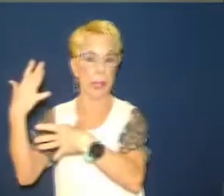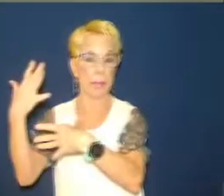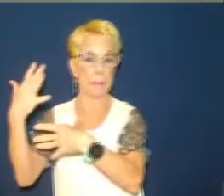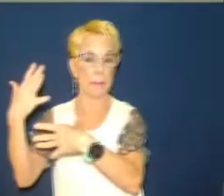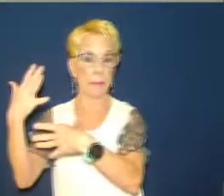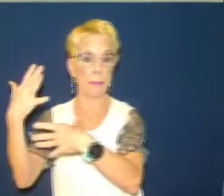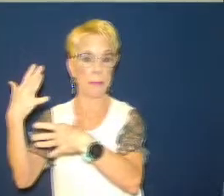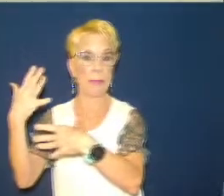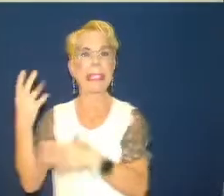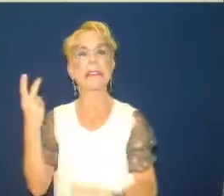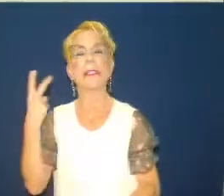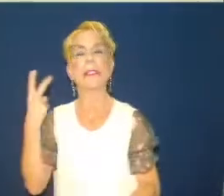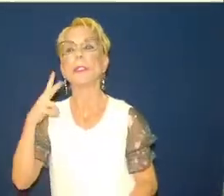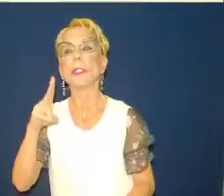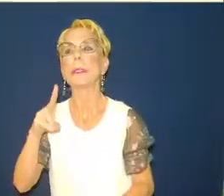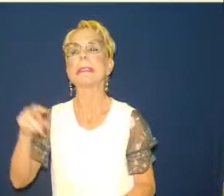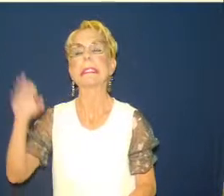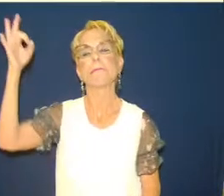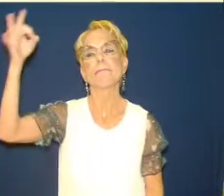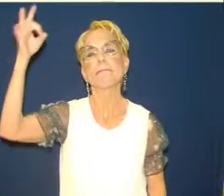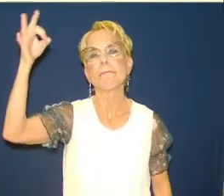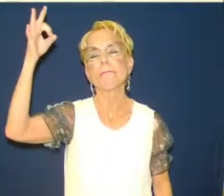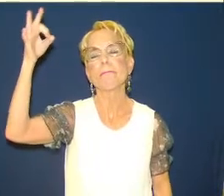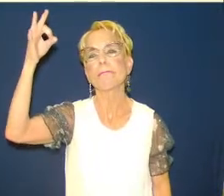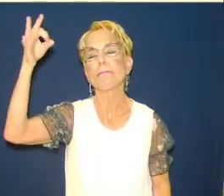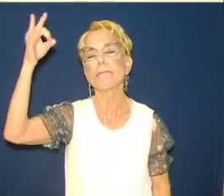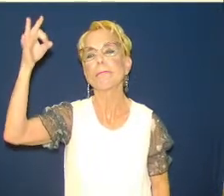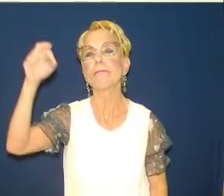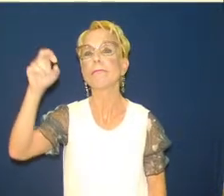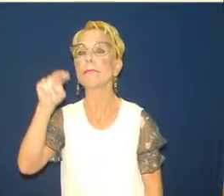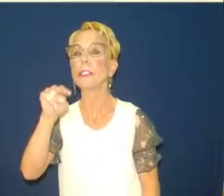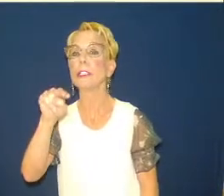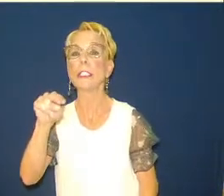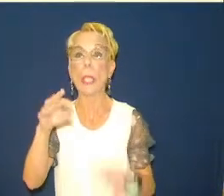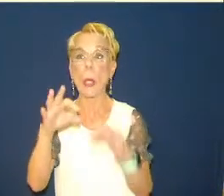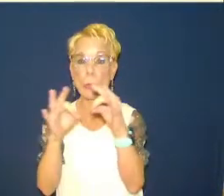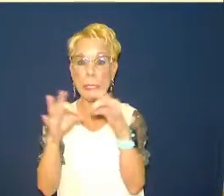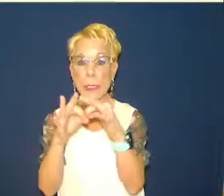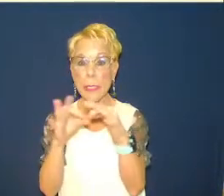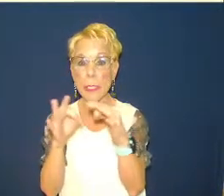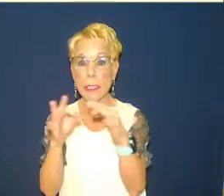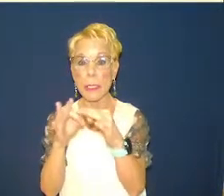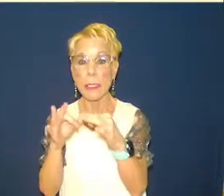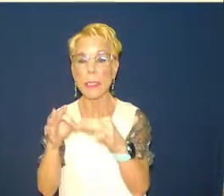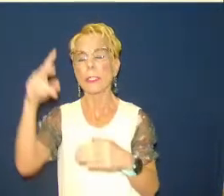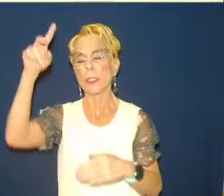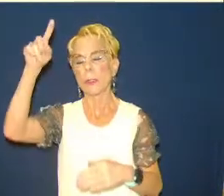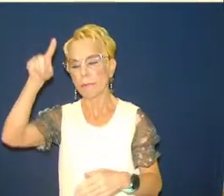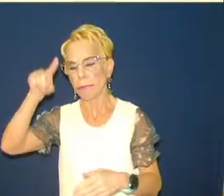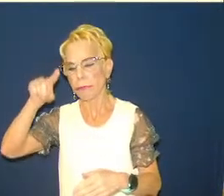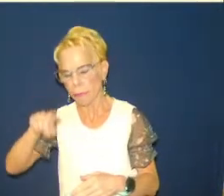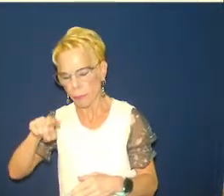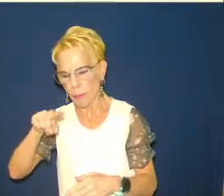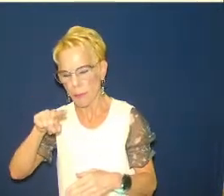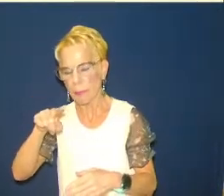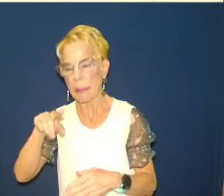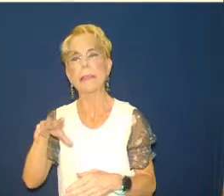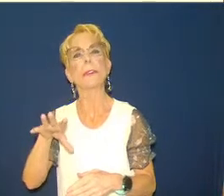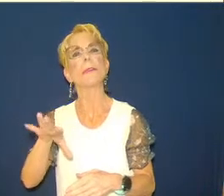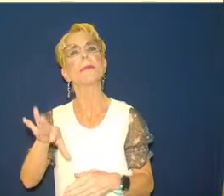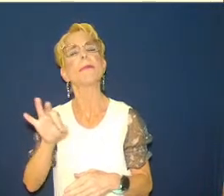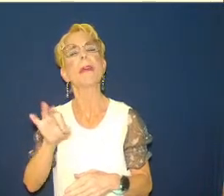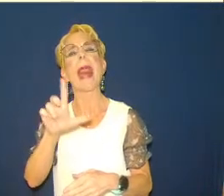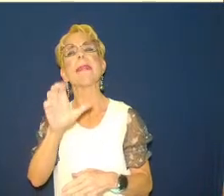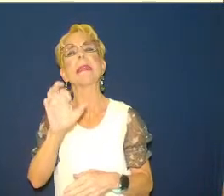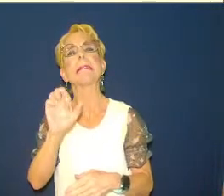sermon notes or and and that's where you can click on that and you can be go right to the you version uh do that every week and you'll